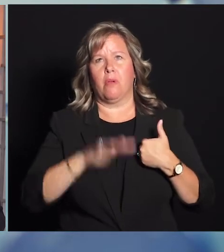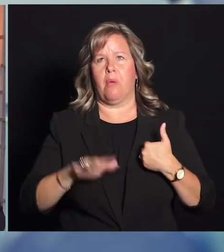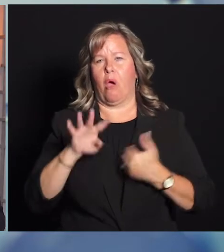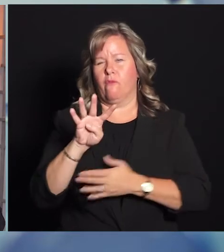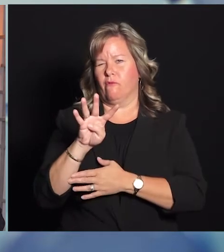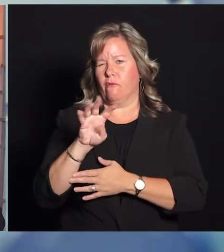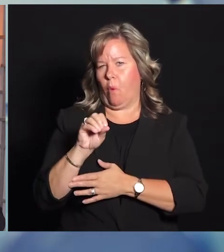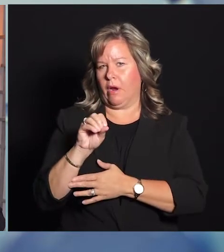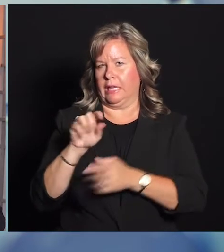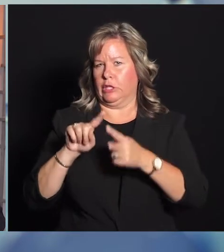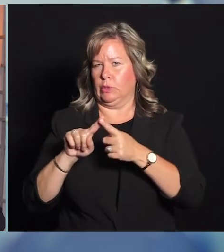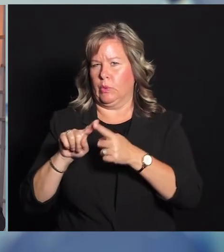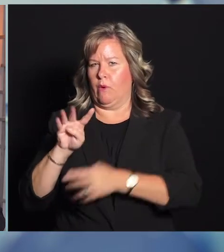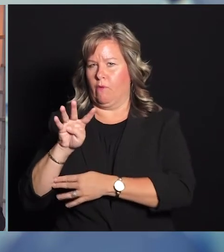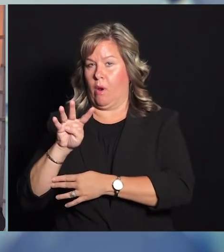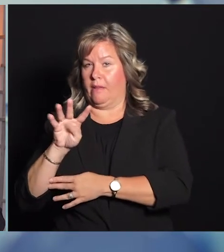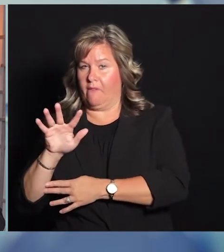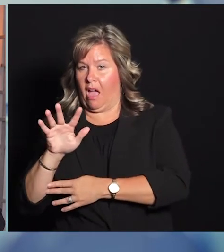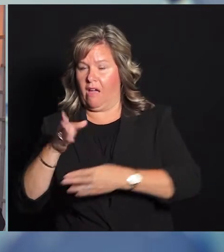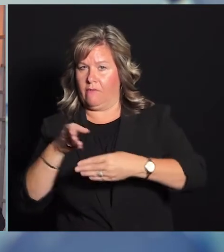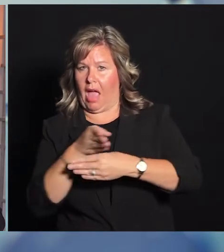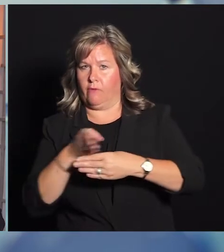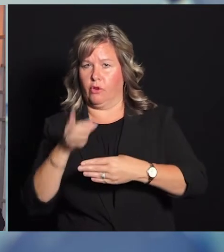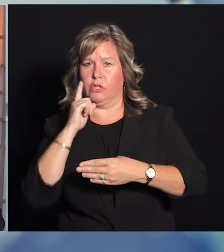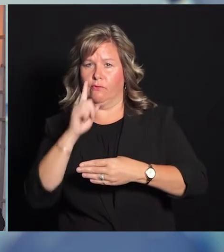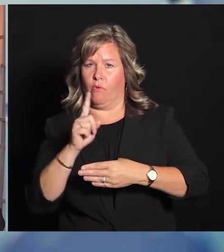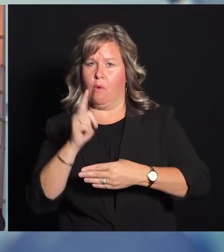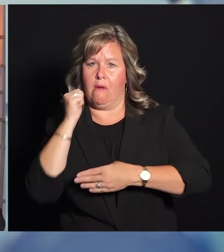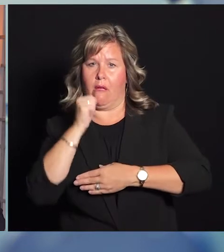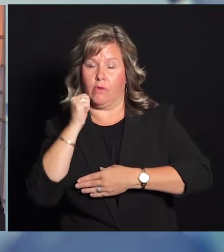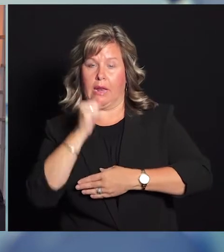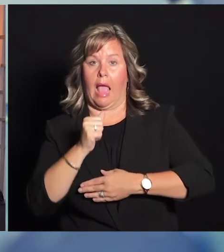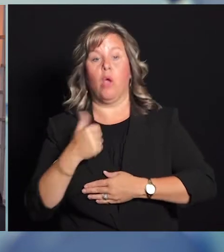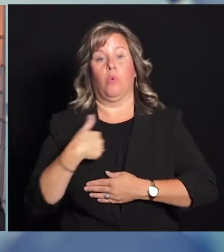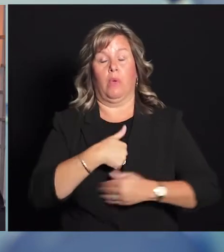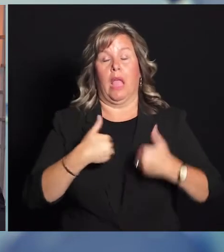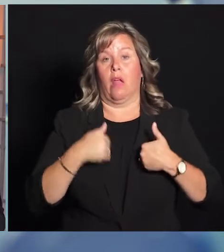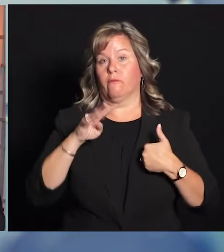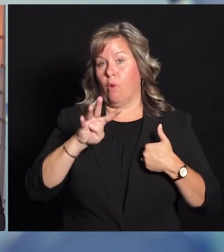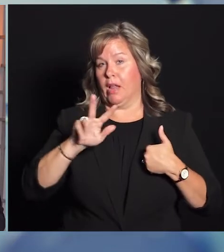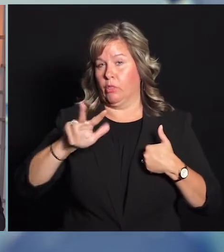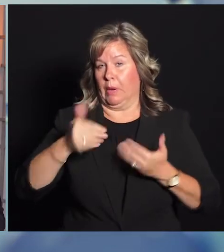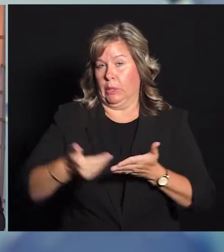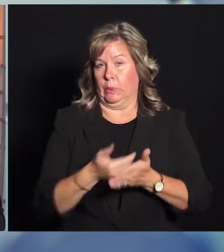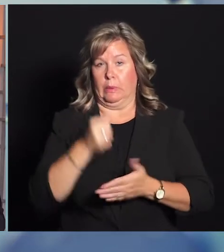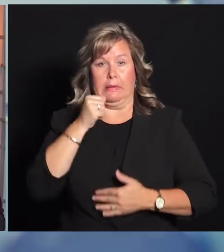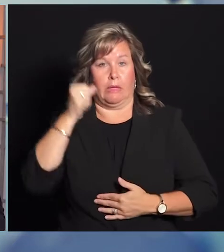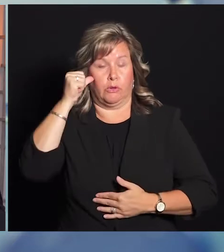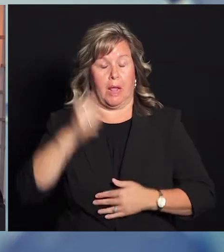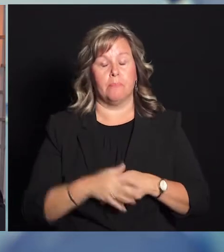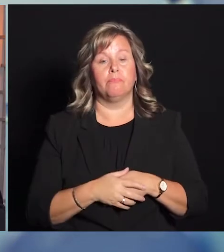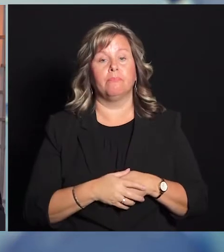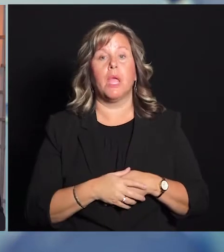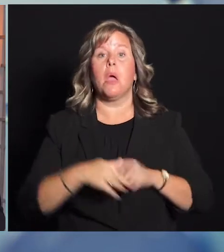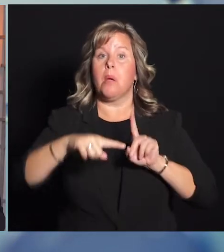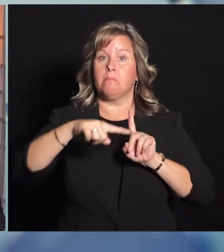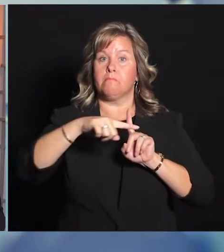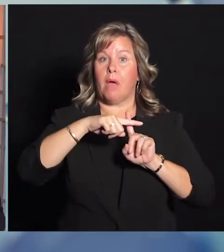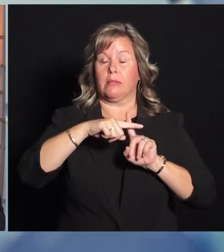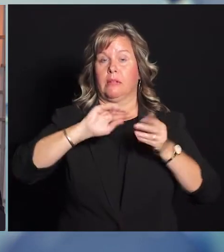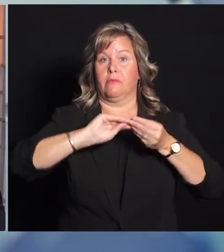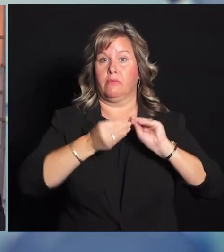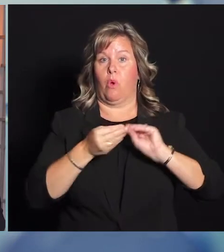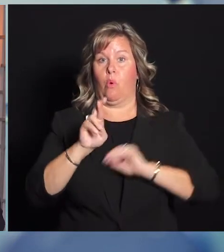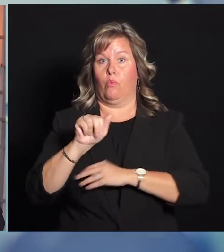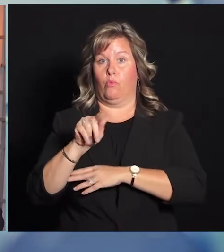seen about 40 to 45 as an average over the past seven days. We saw 43 new cases yesterday. Our positivity